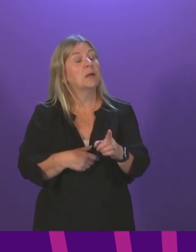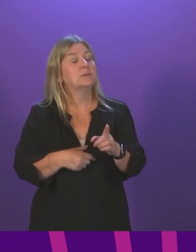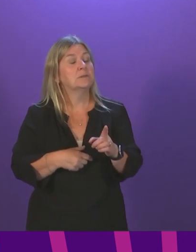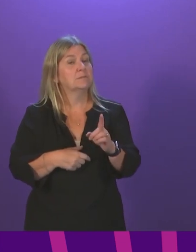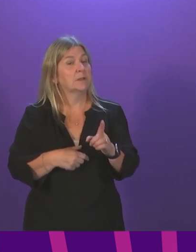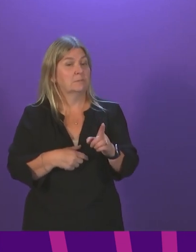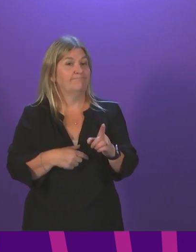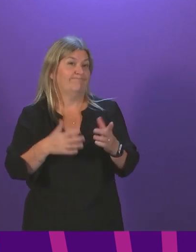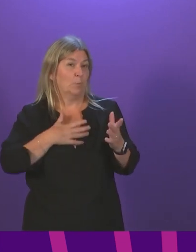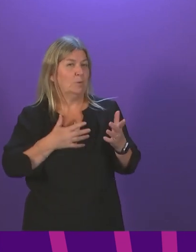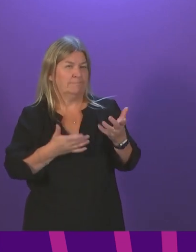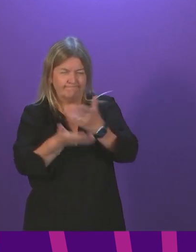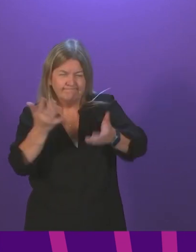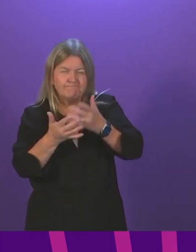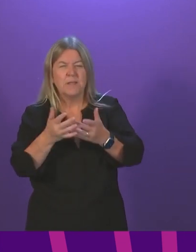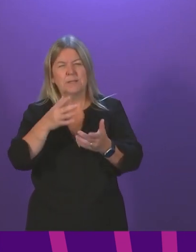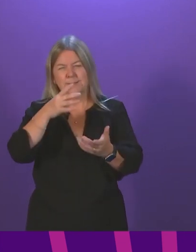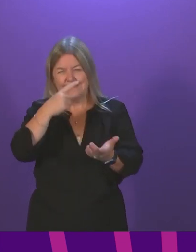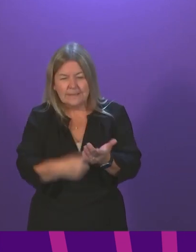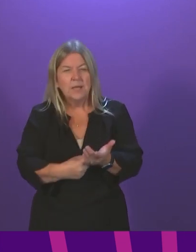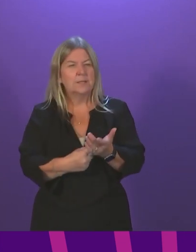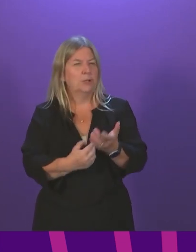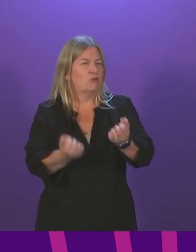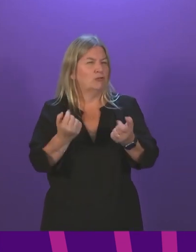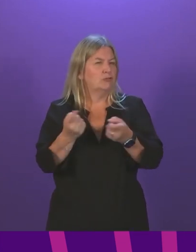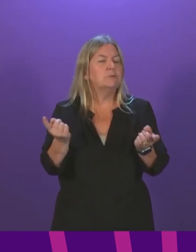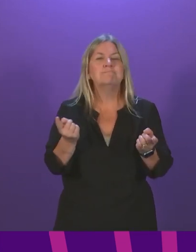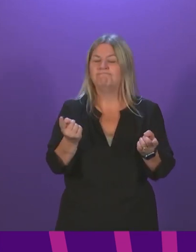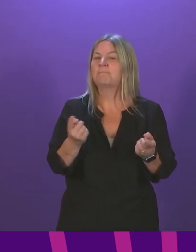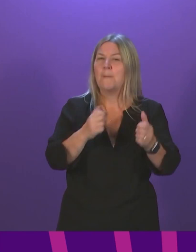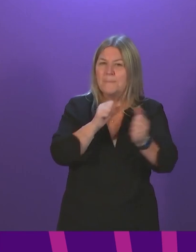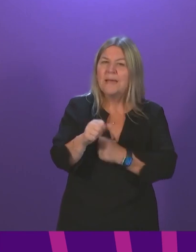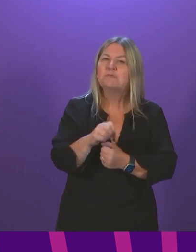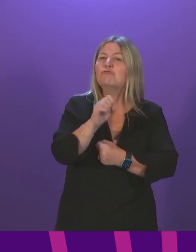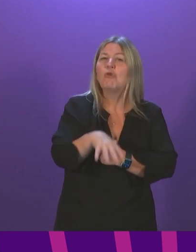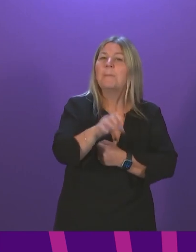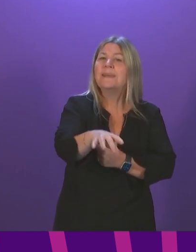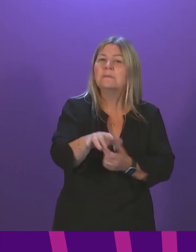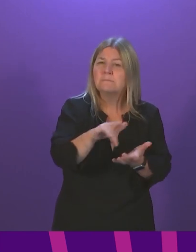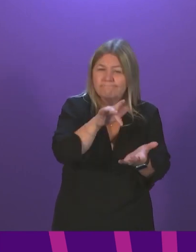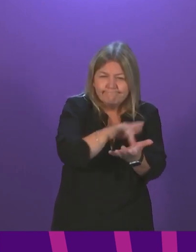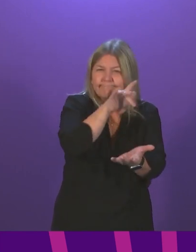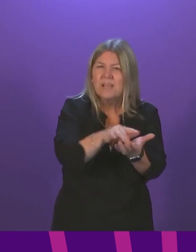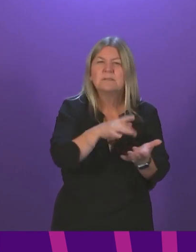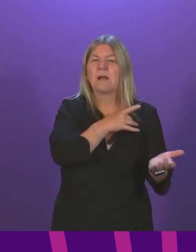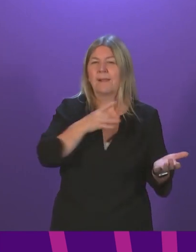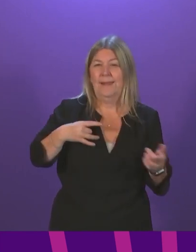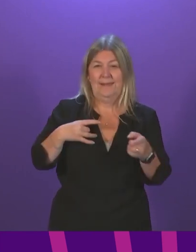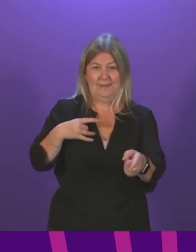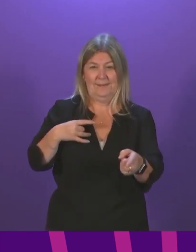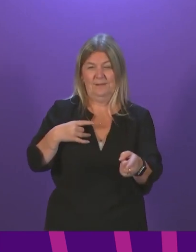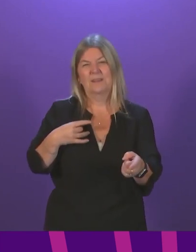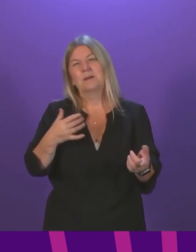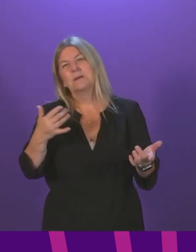a judgment that in the initial stages, it is better to use drop-in clinics and vaccination appointments, because